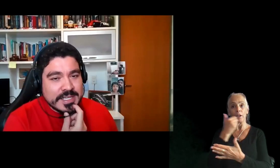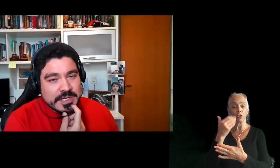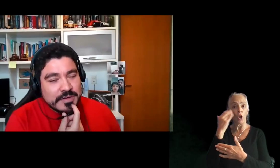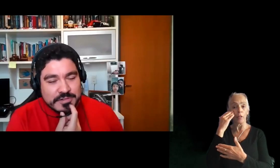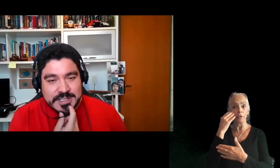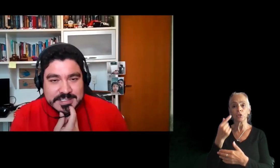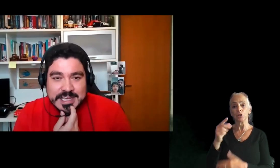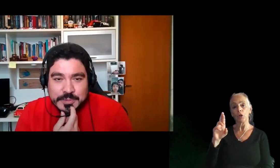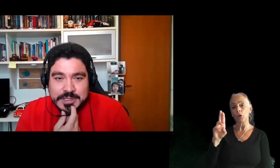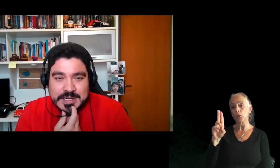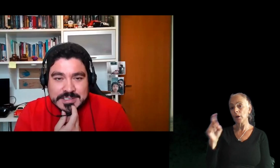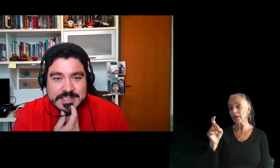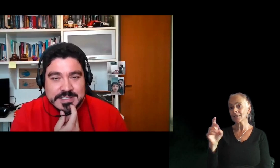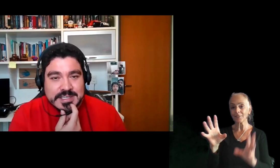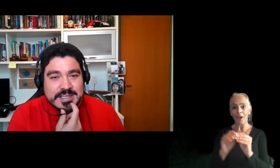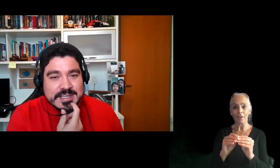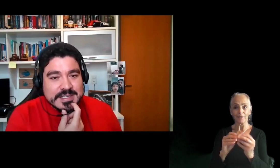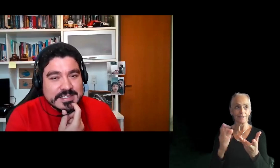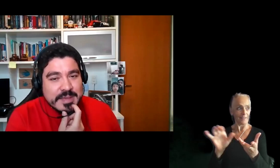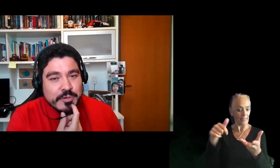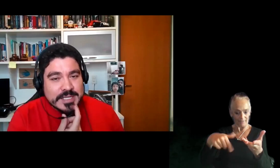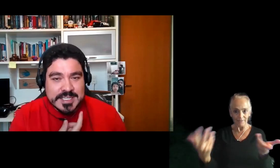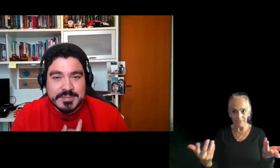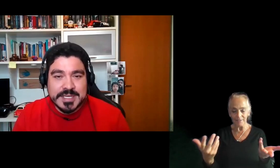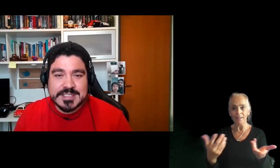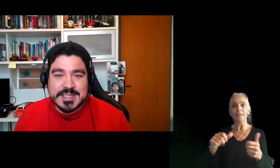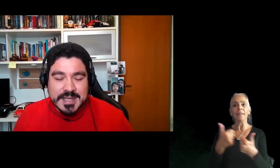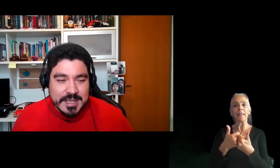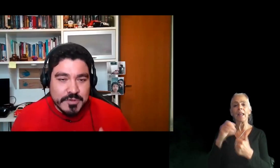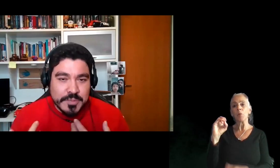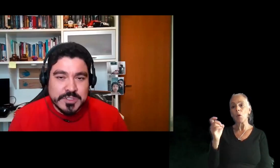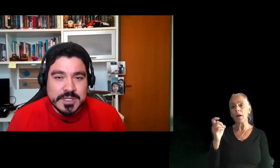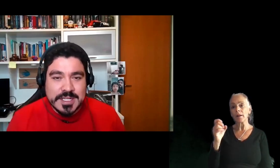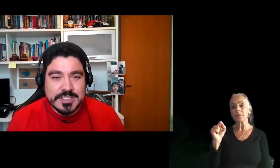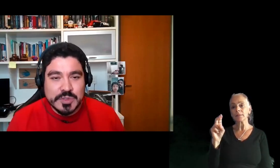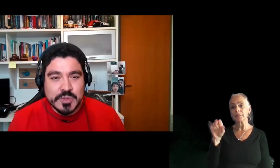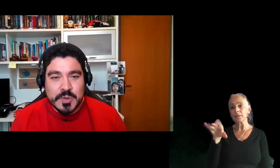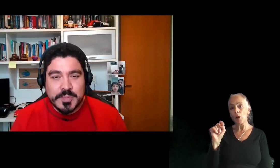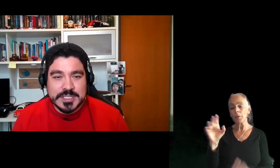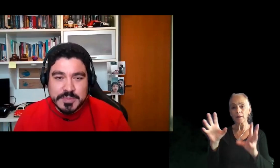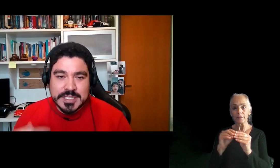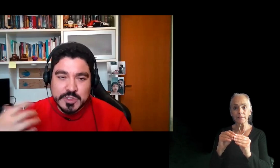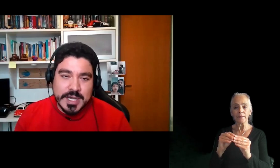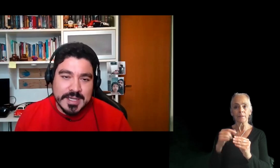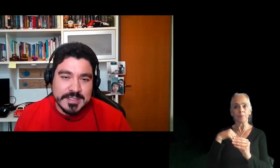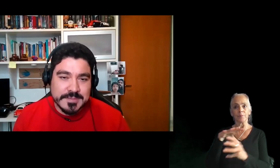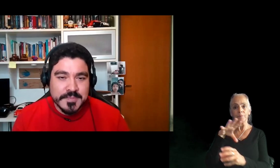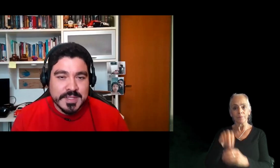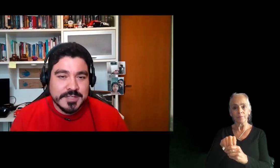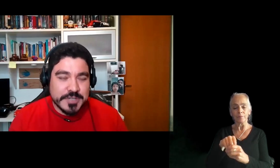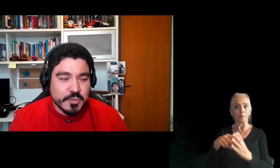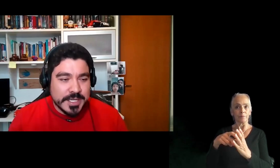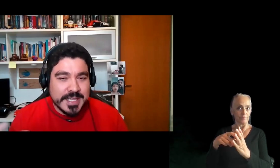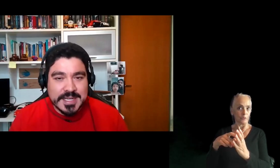GURX conference, like we did and game UX summit that I have opportunity to participate twice.